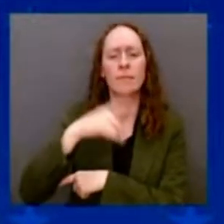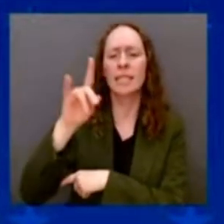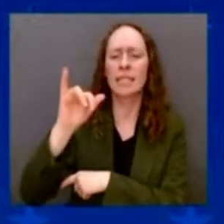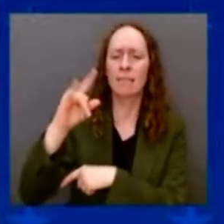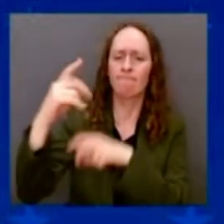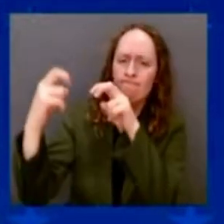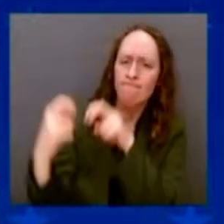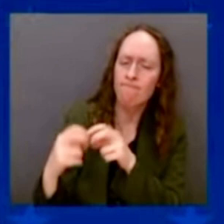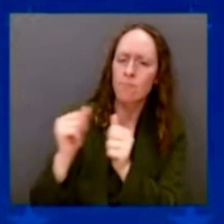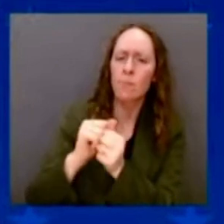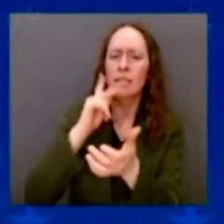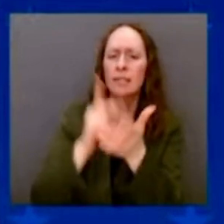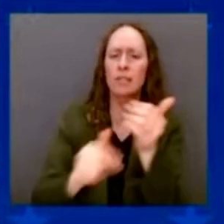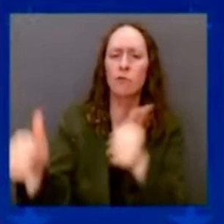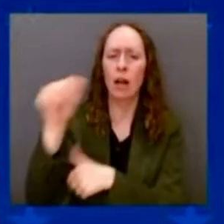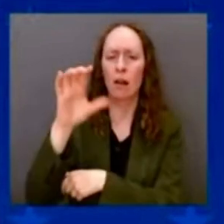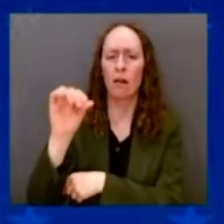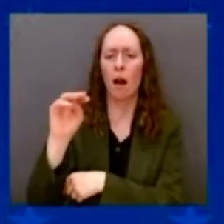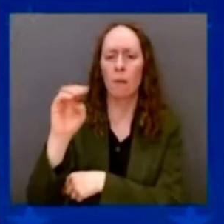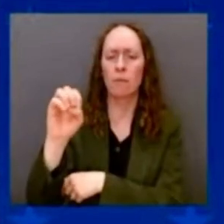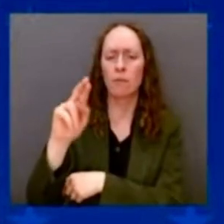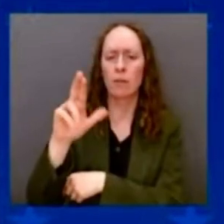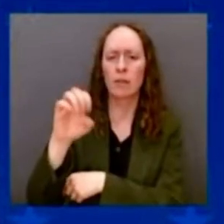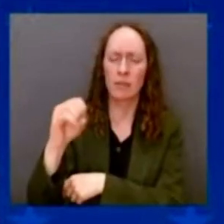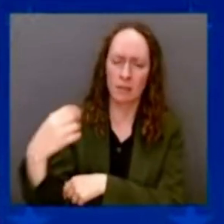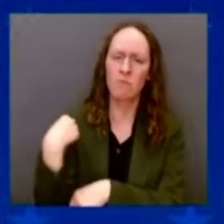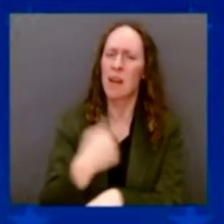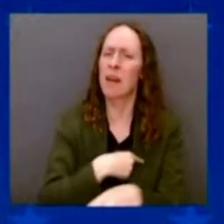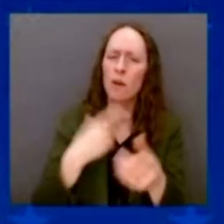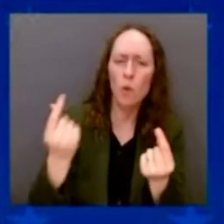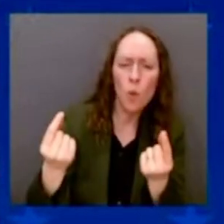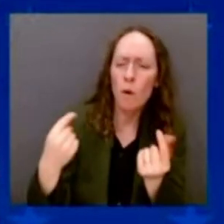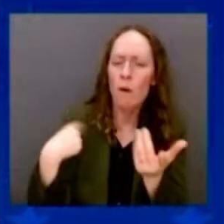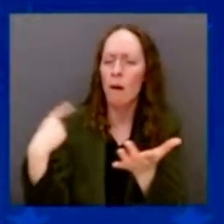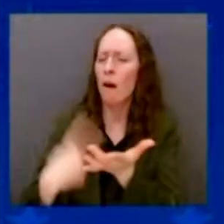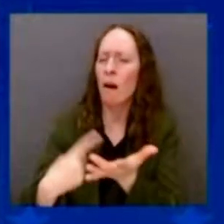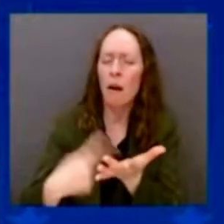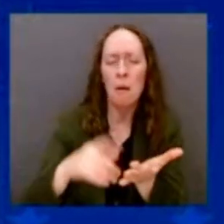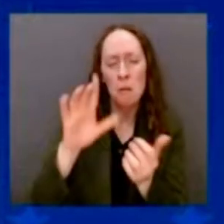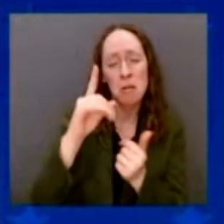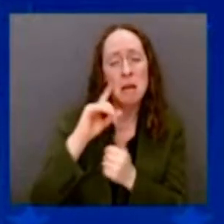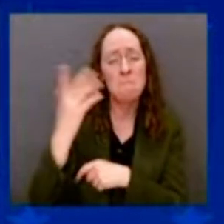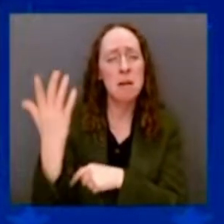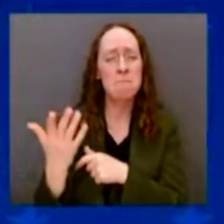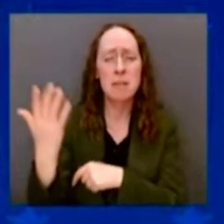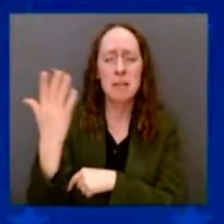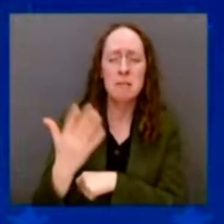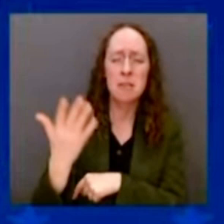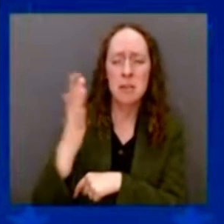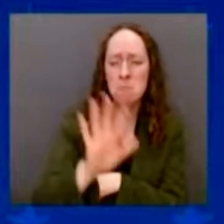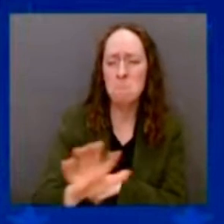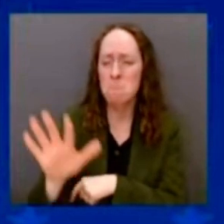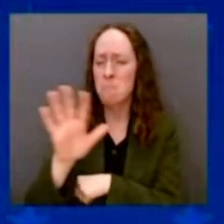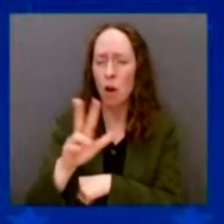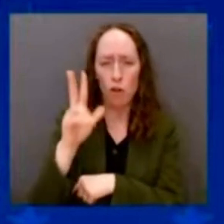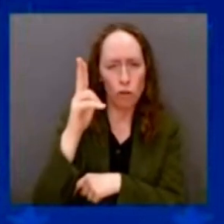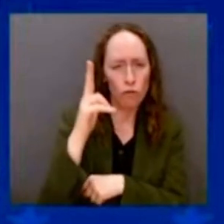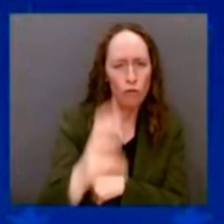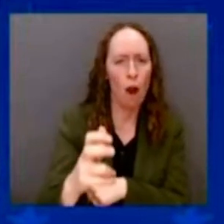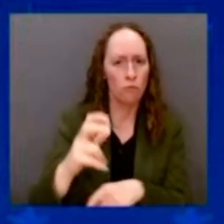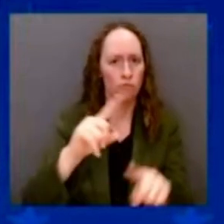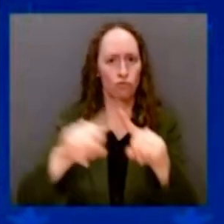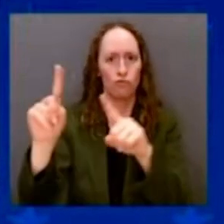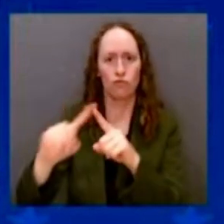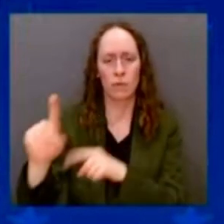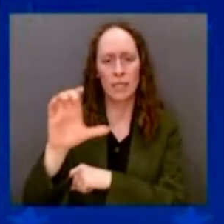347, 46 CEOs. And so, what do you need most? You know what the overwhelming request was? Better